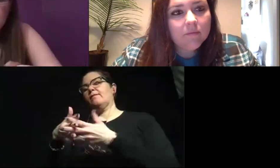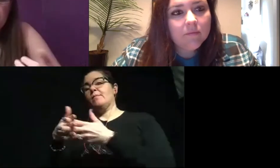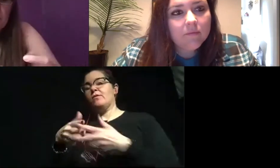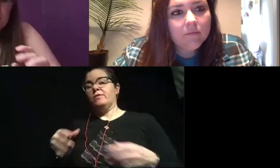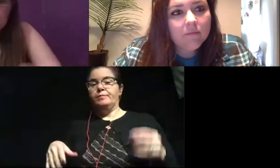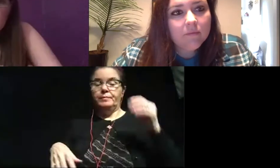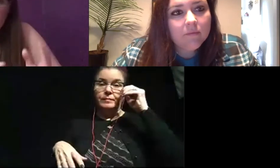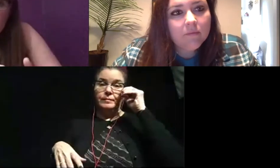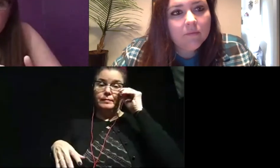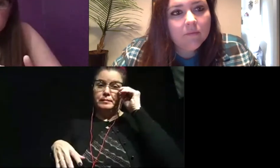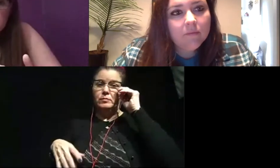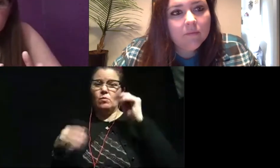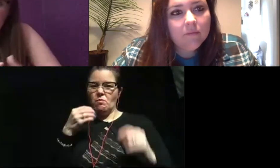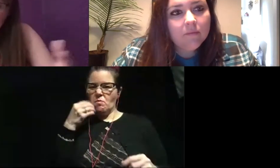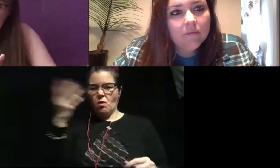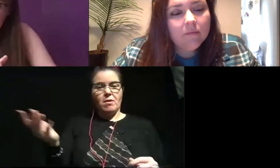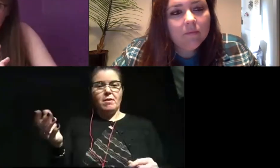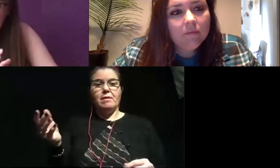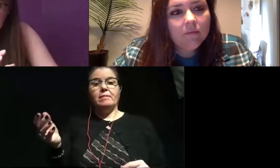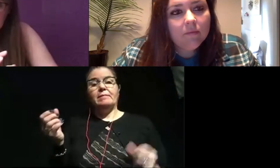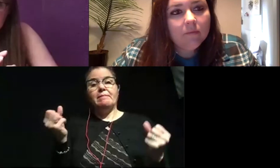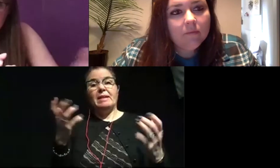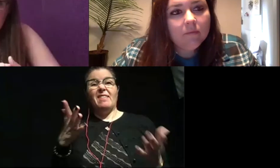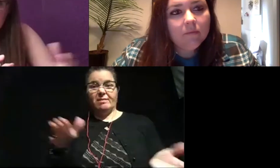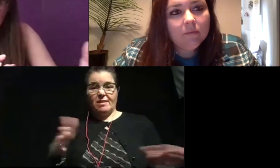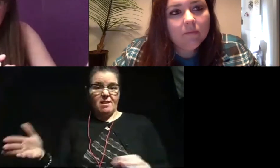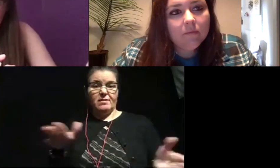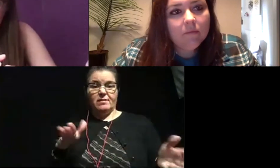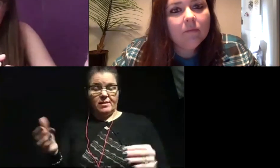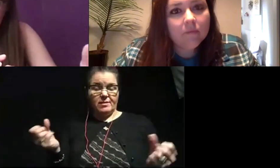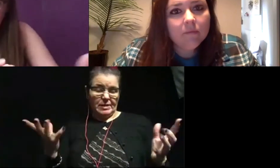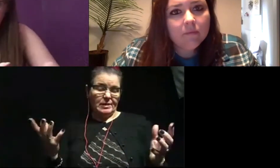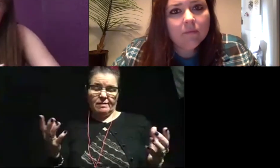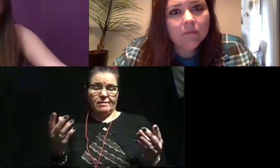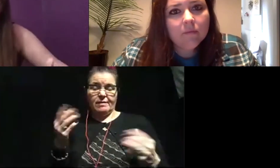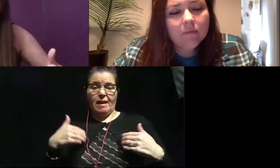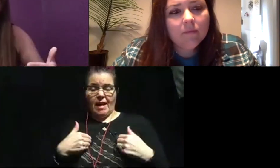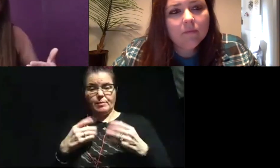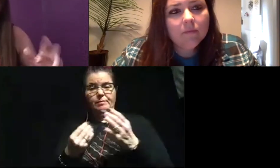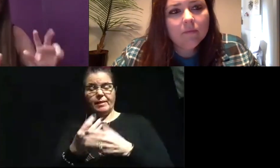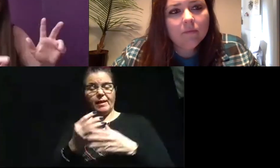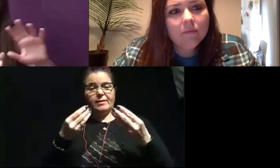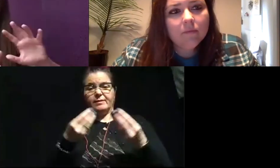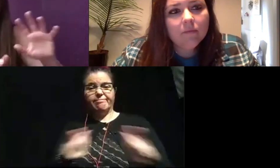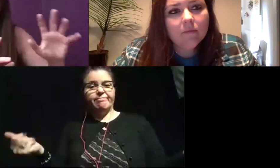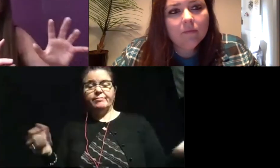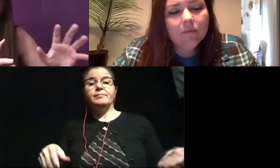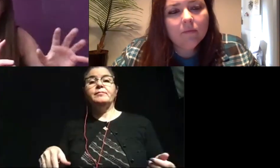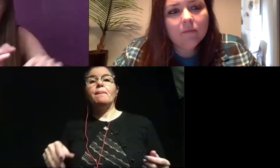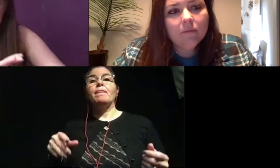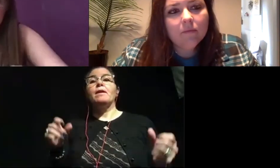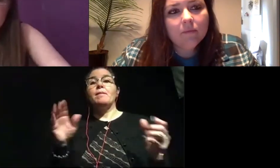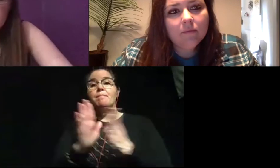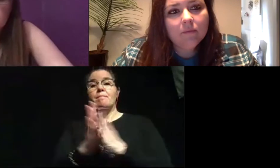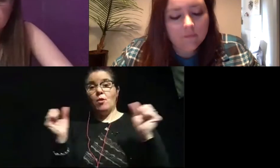it was so warm. A lot of things died. A lot of things went extinct. And when it got really cold, we could see the same patterns